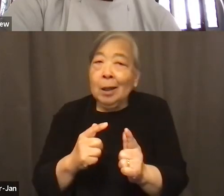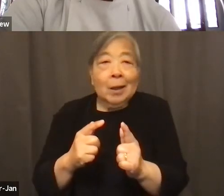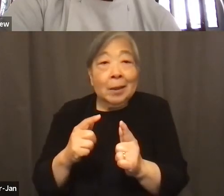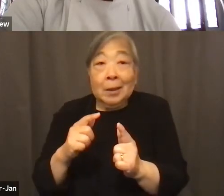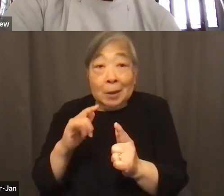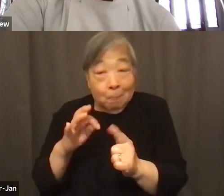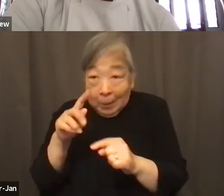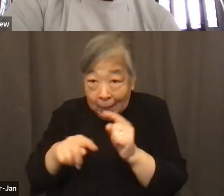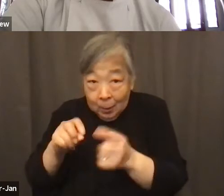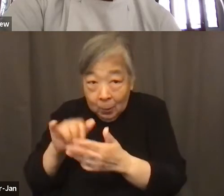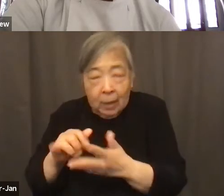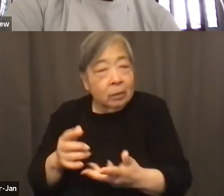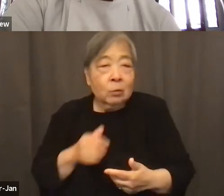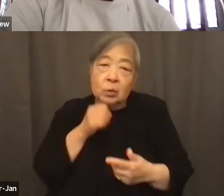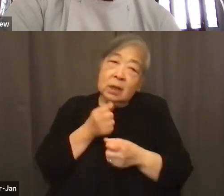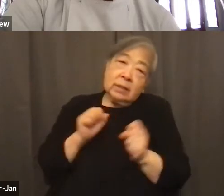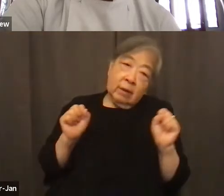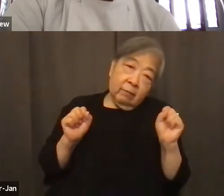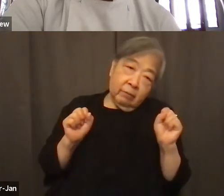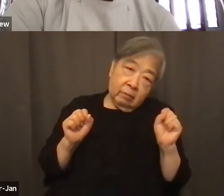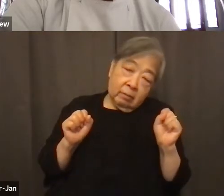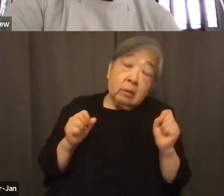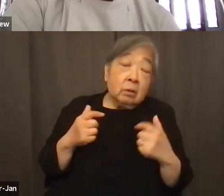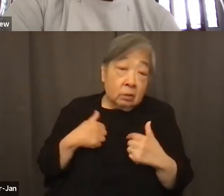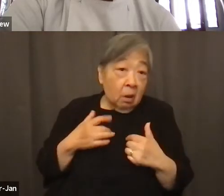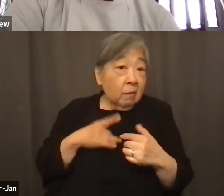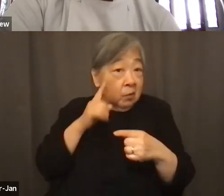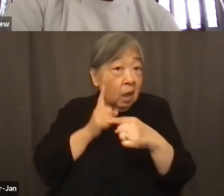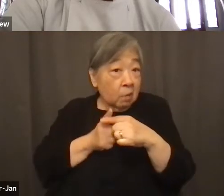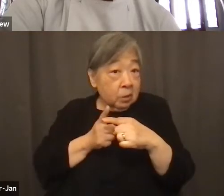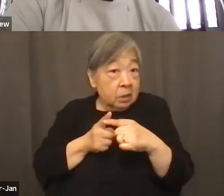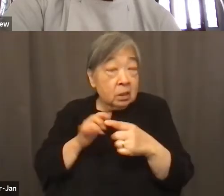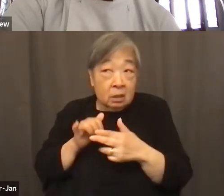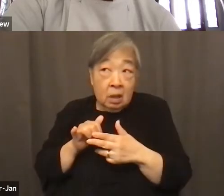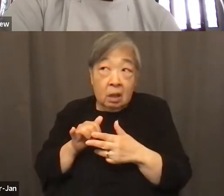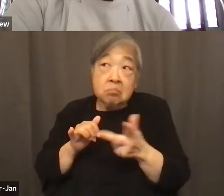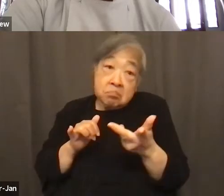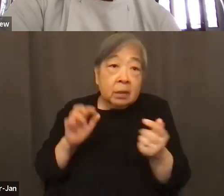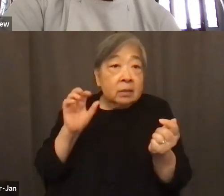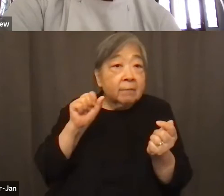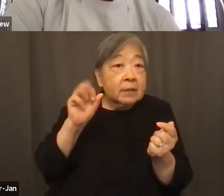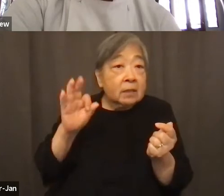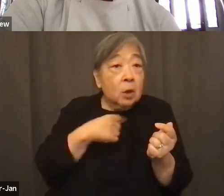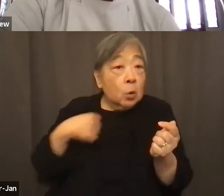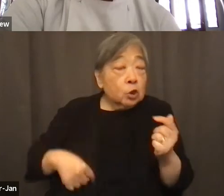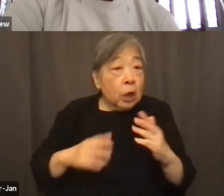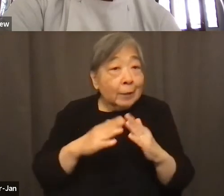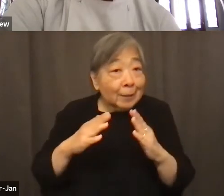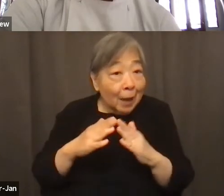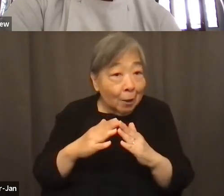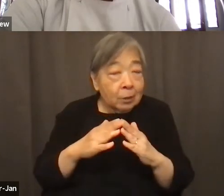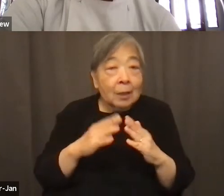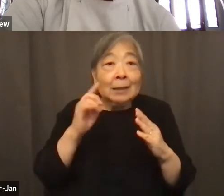I am optimistic that just as the San Francisco Chinatown recover from the 1906,